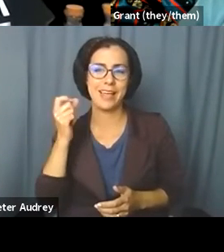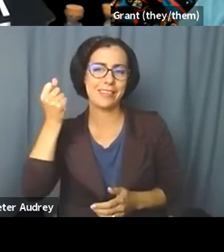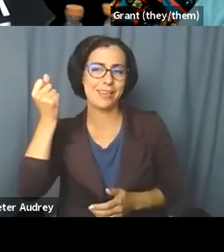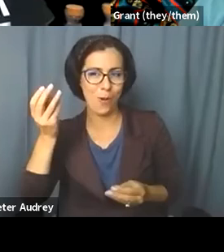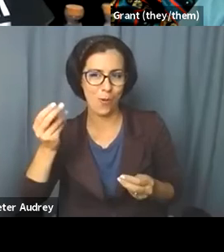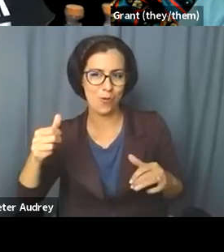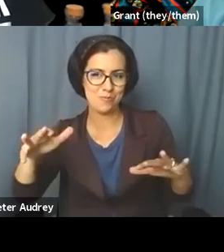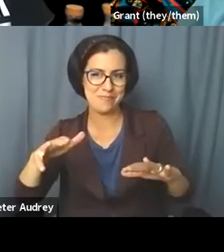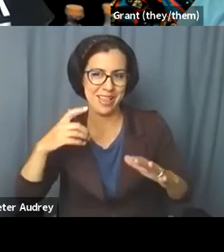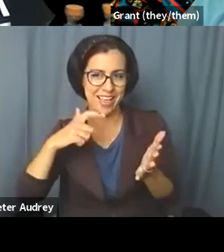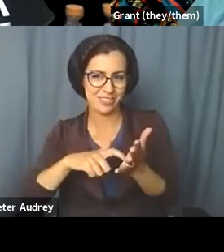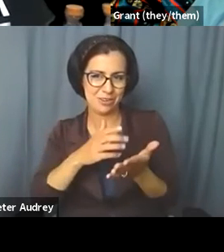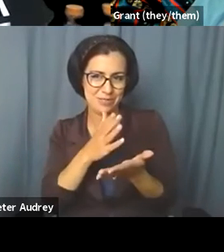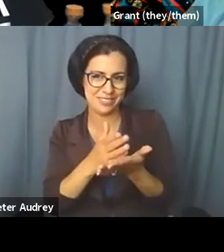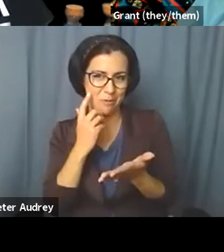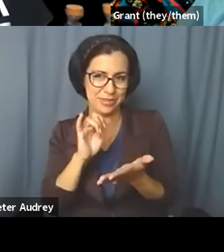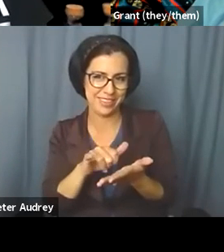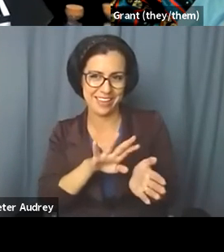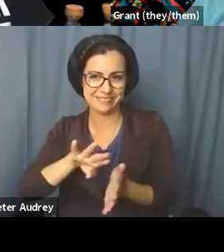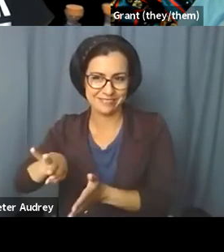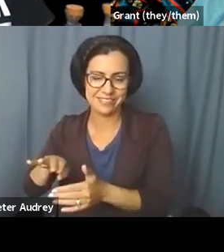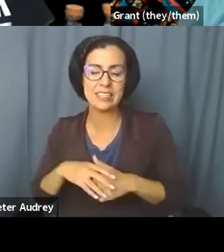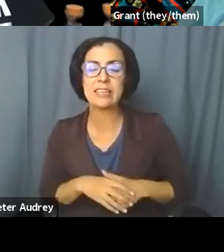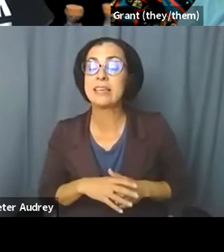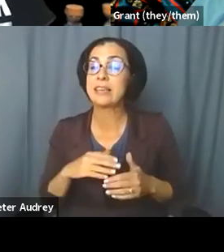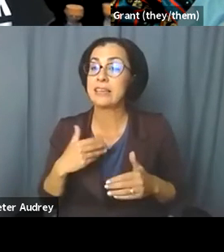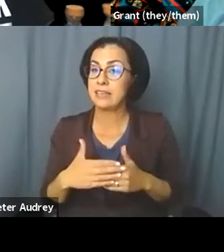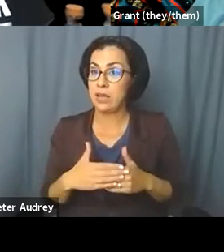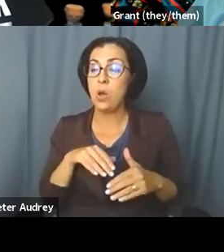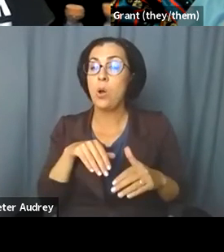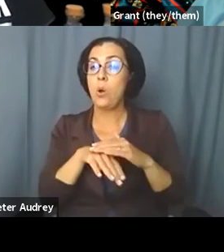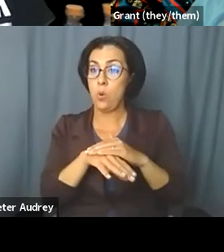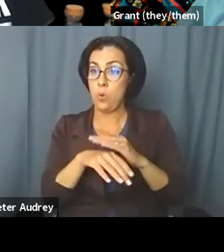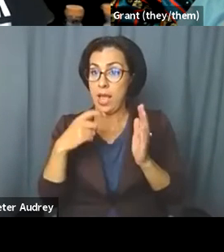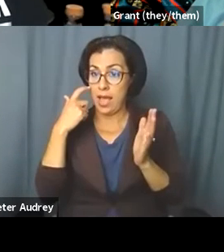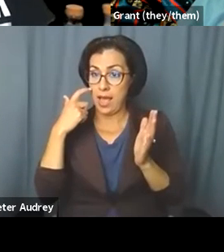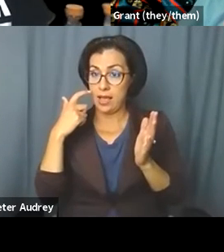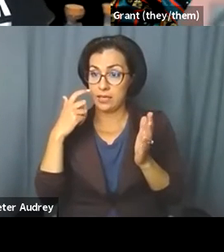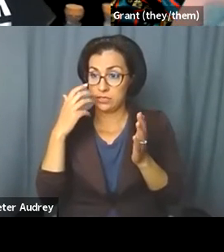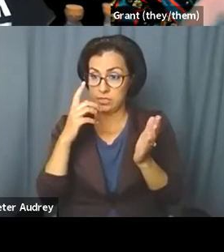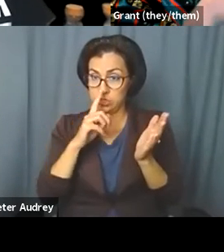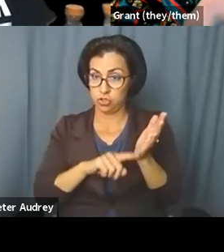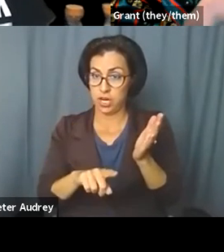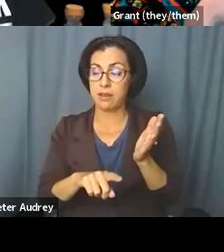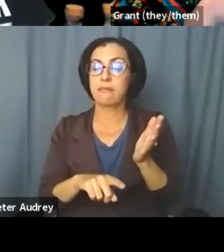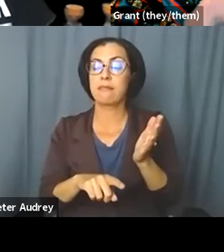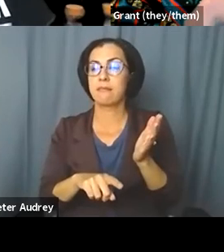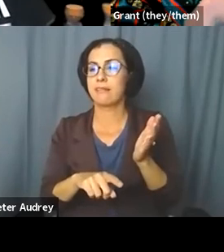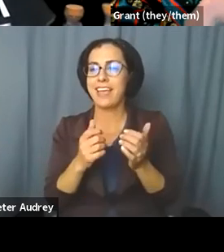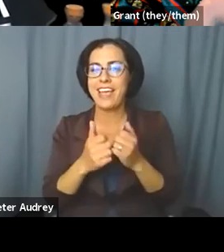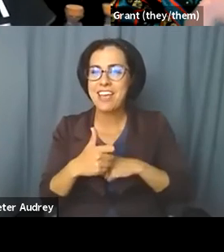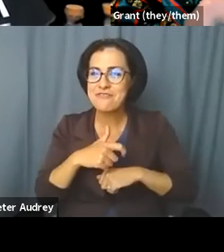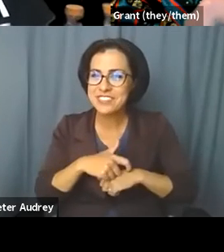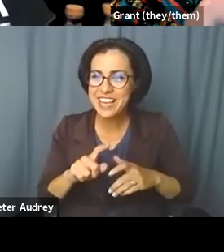acknowledgement there for now. Um, what is my, oh, access check-in. Um, every time I do this, my heart